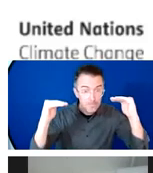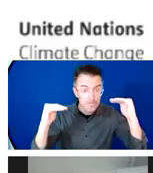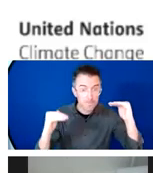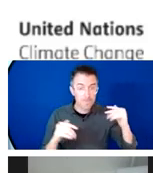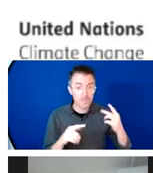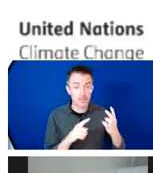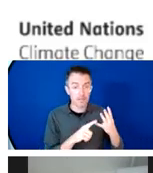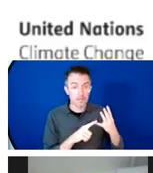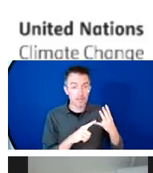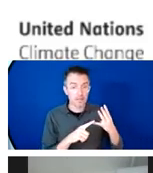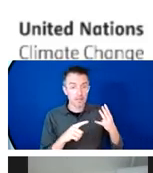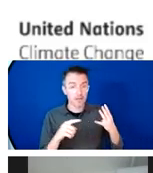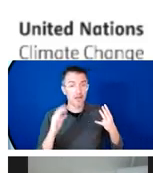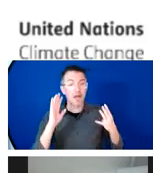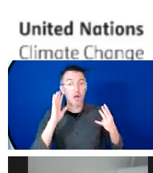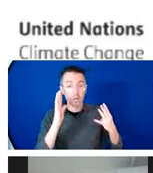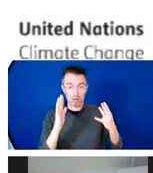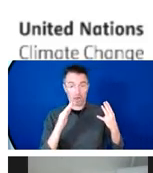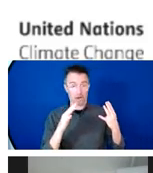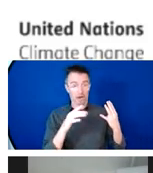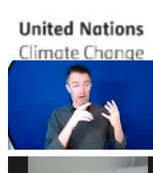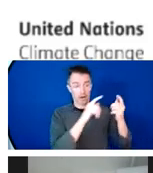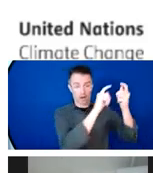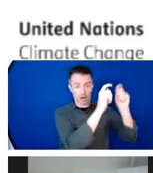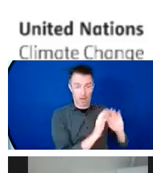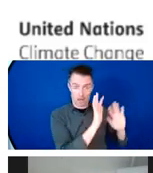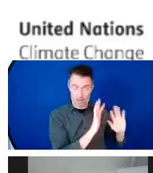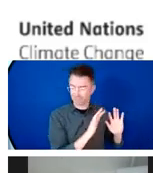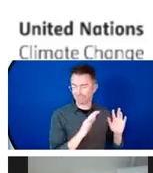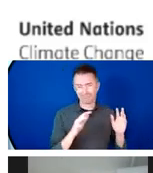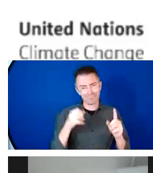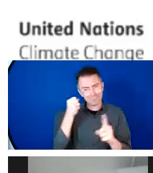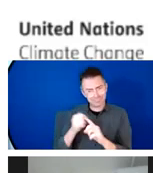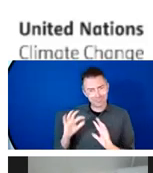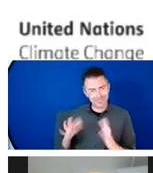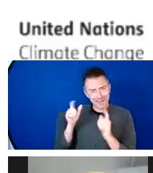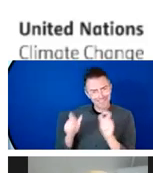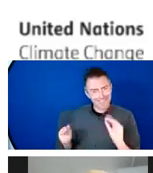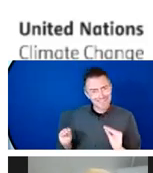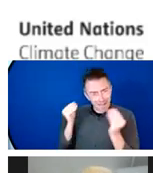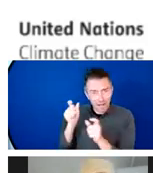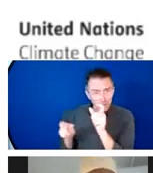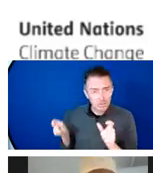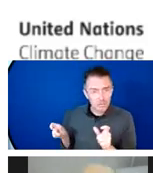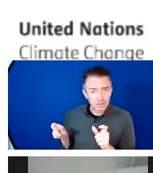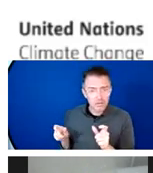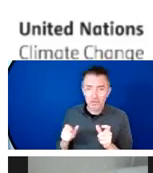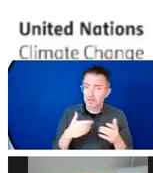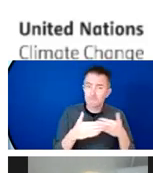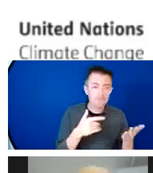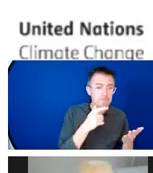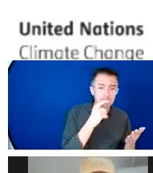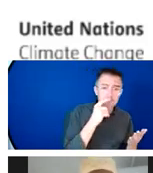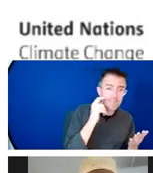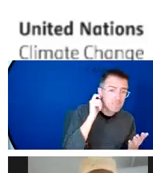is a growing problem in the Comoros. Data on gender-based violence show an increase with